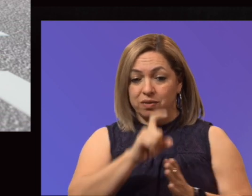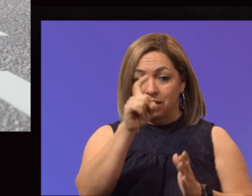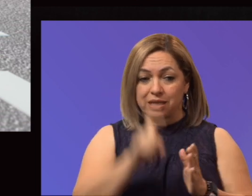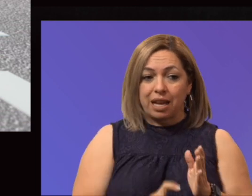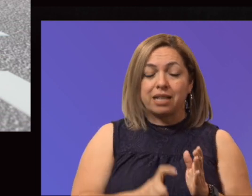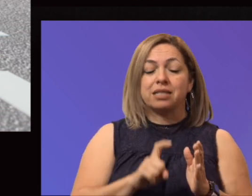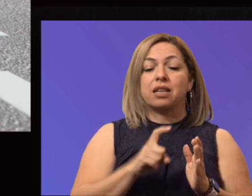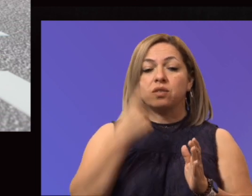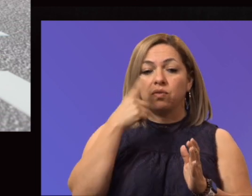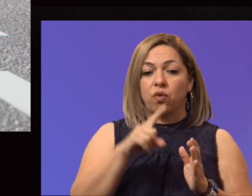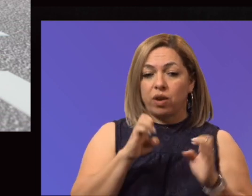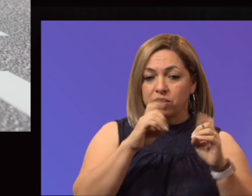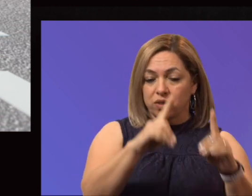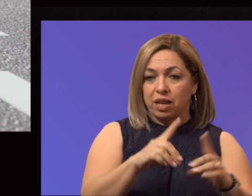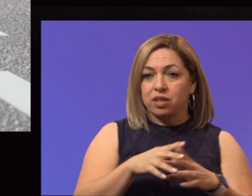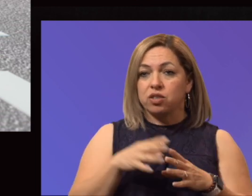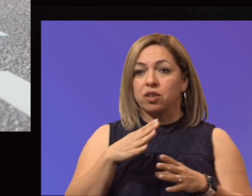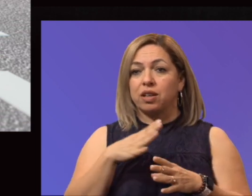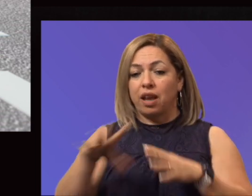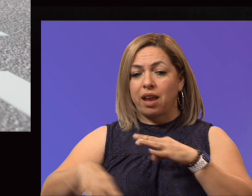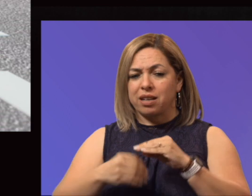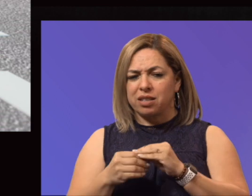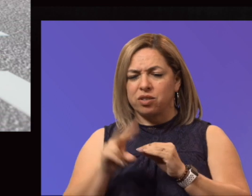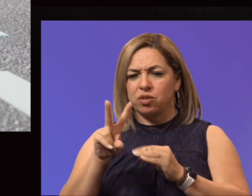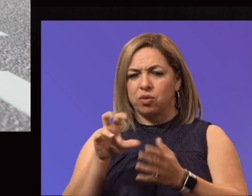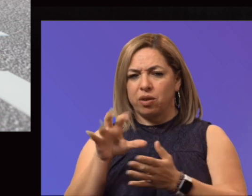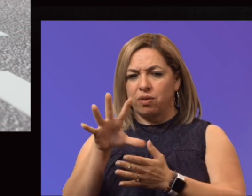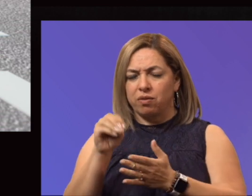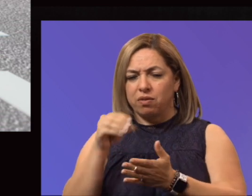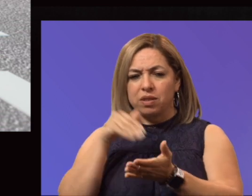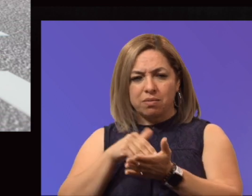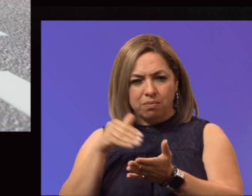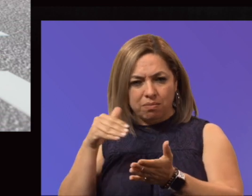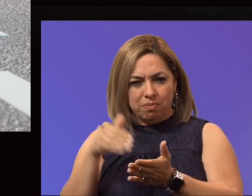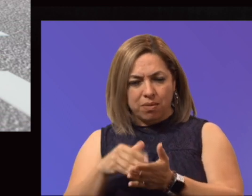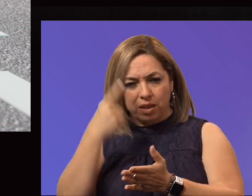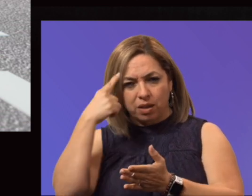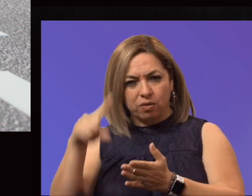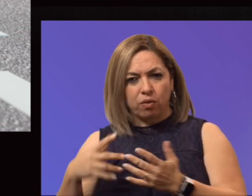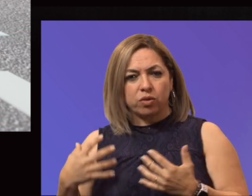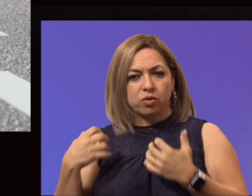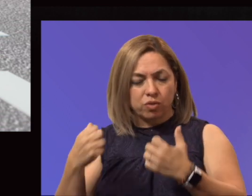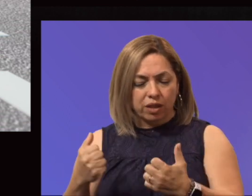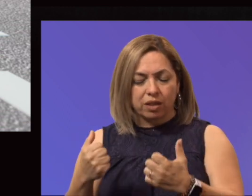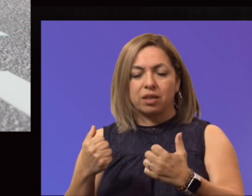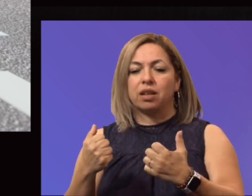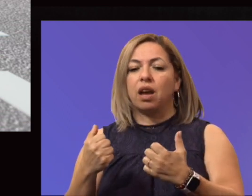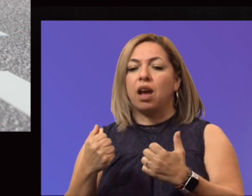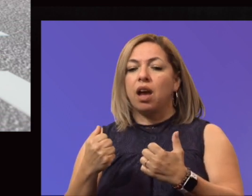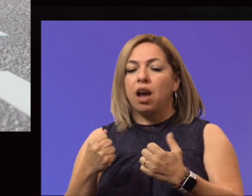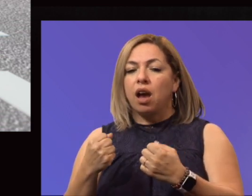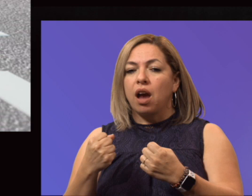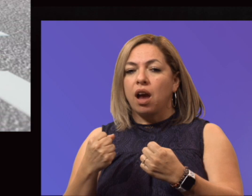additional $250 million for strengthening community colleges. We have a formula that looks at